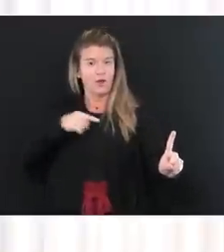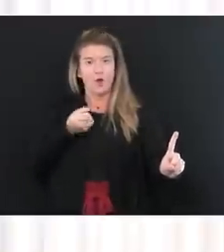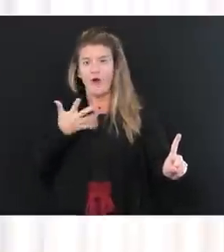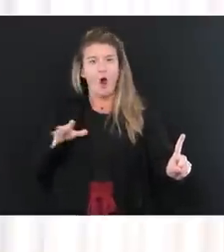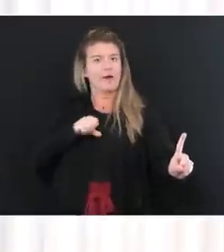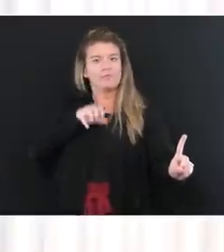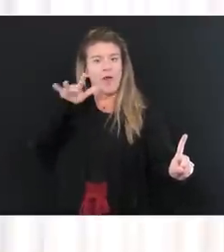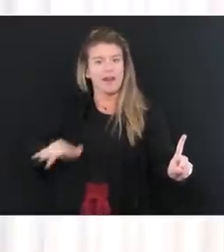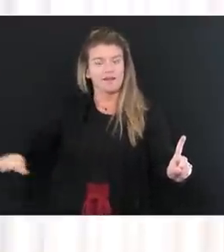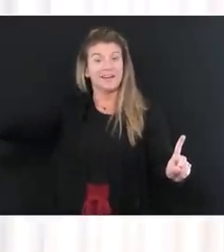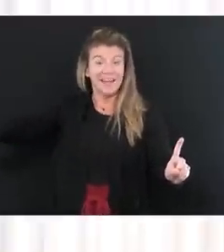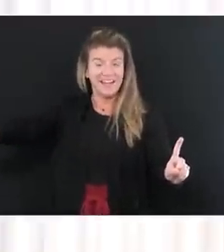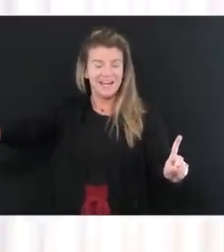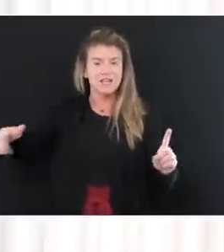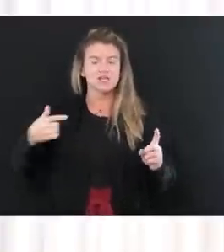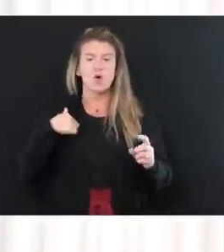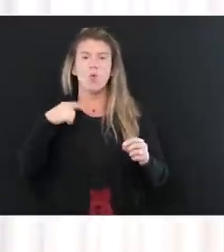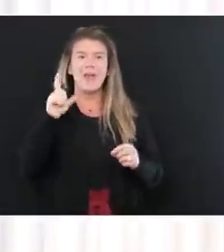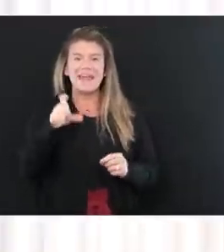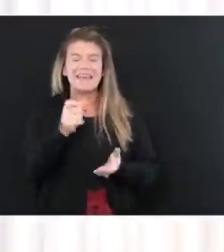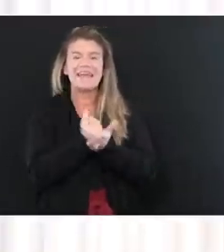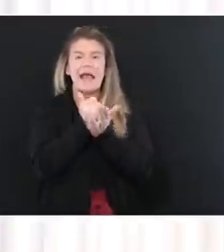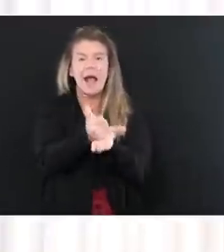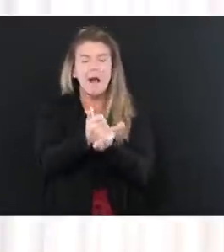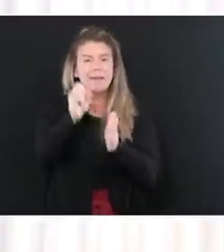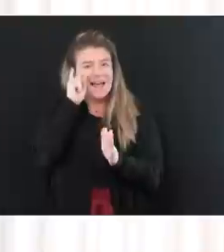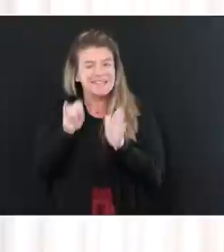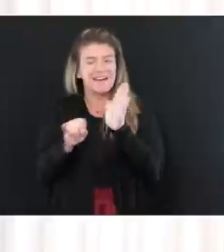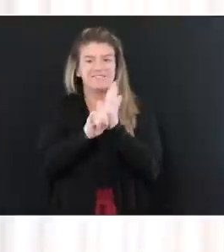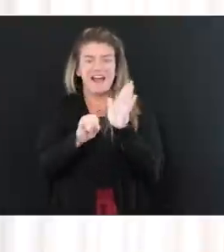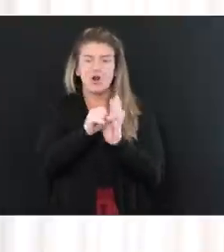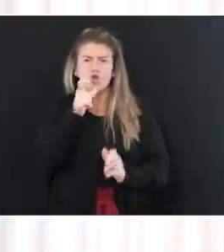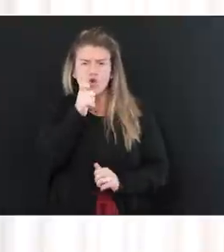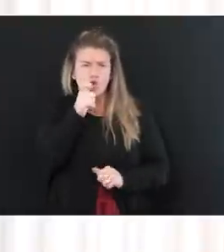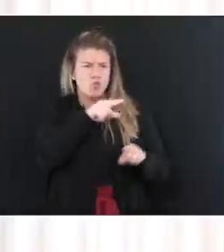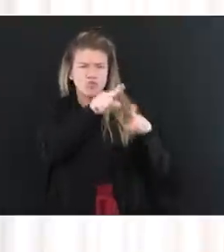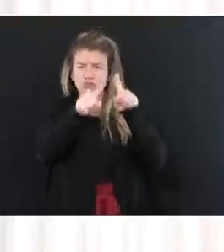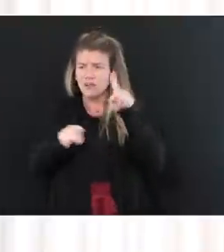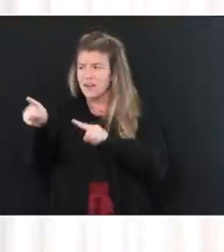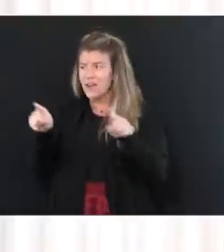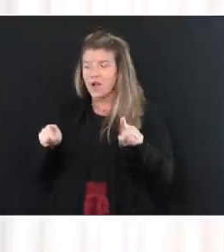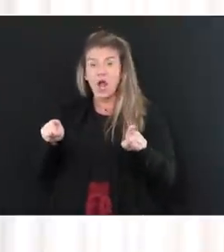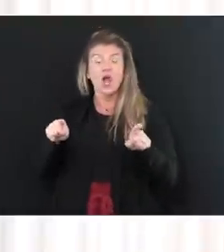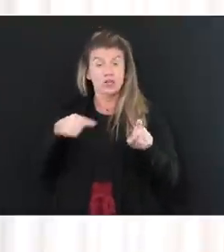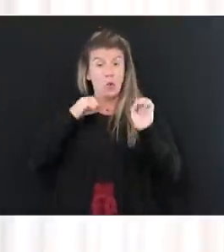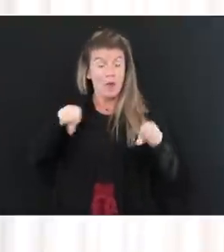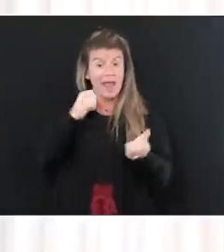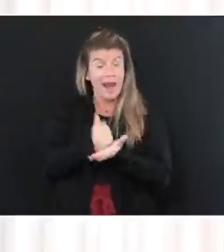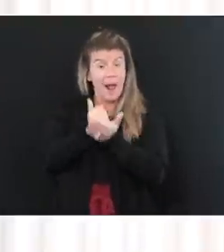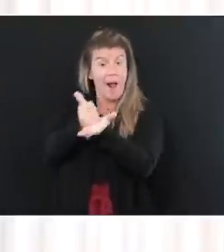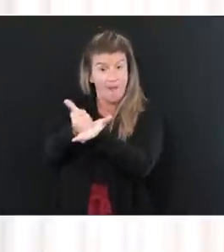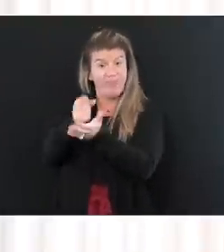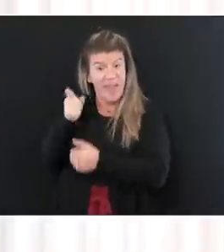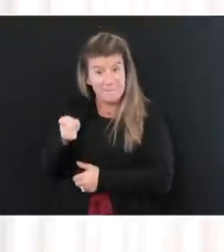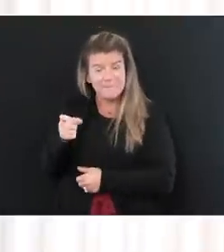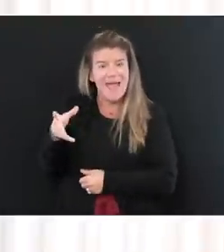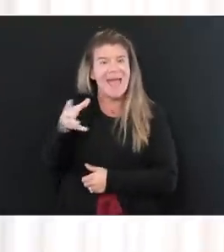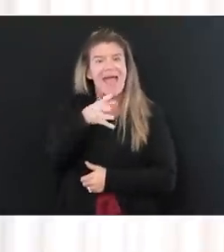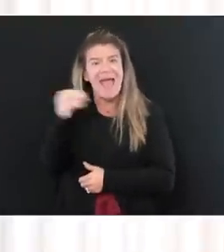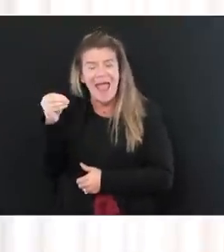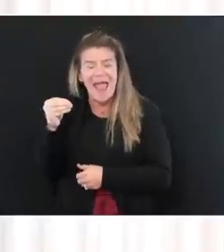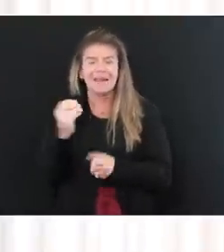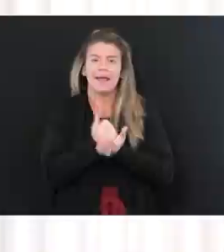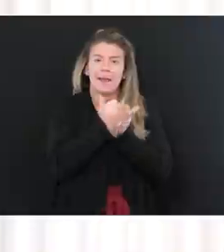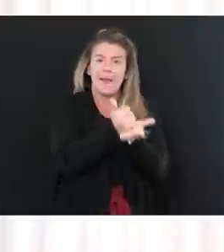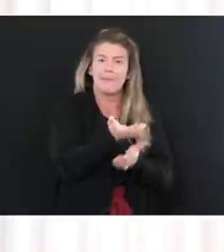these folks so that we can help them if they need help, but importantly, so that we can protect other people from becoming infected